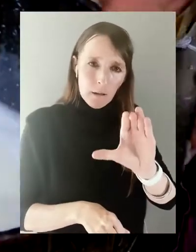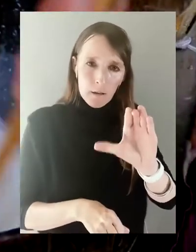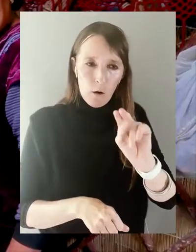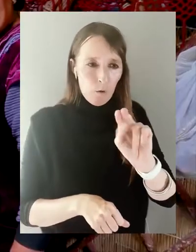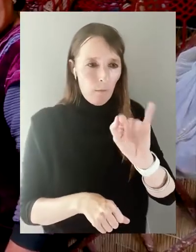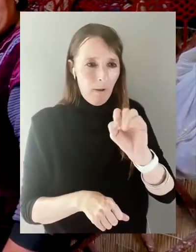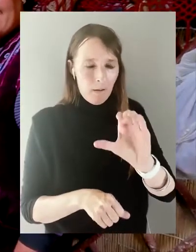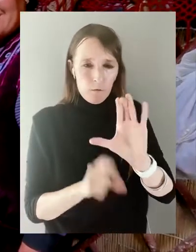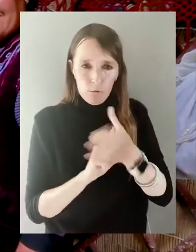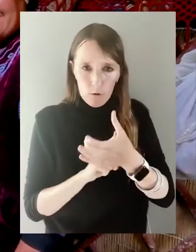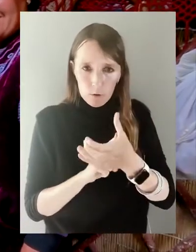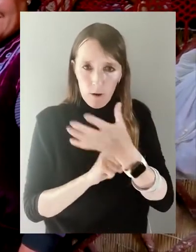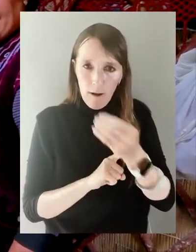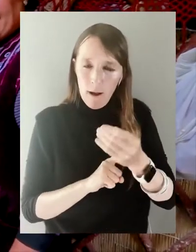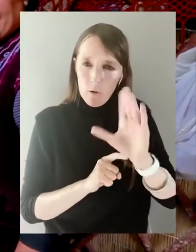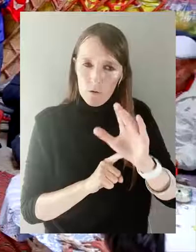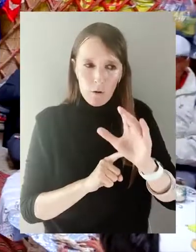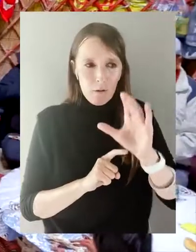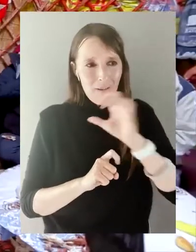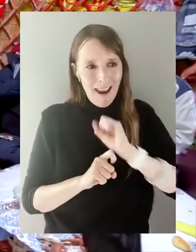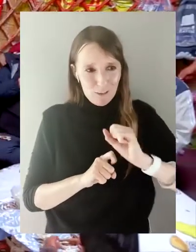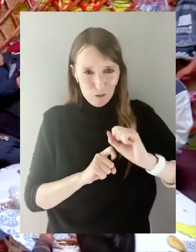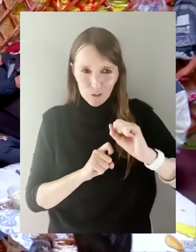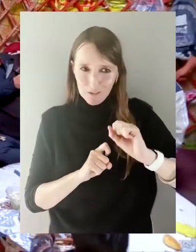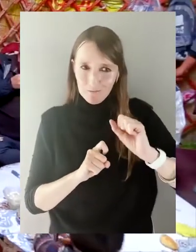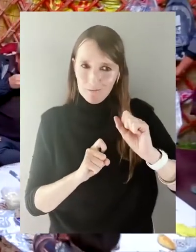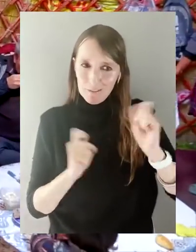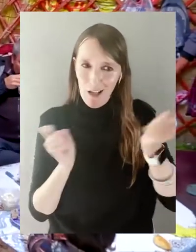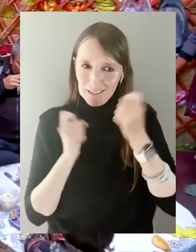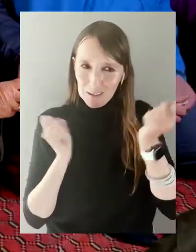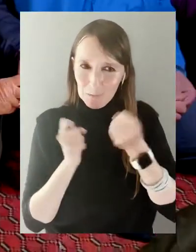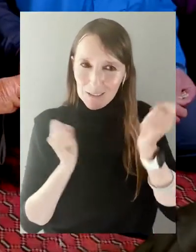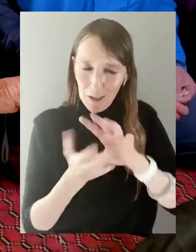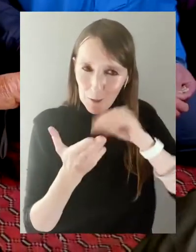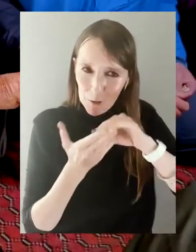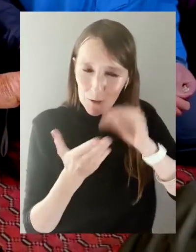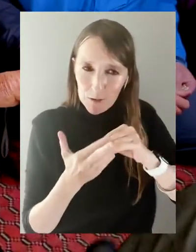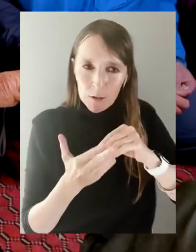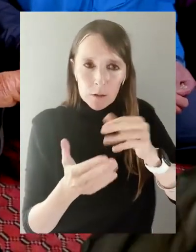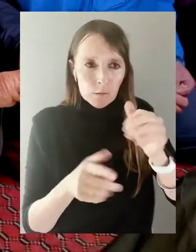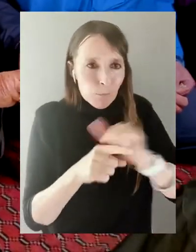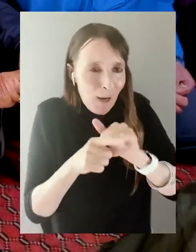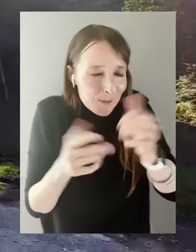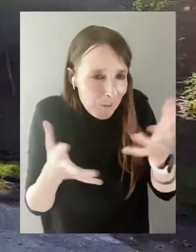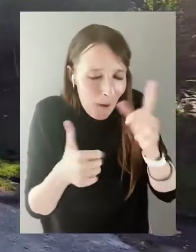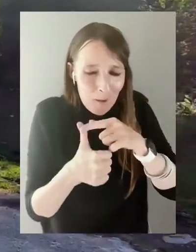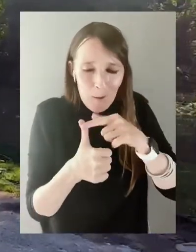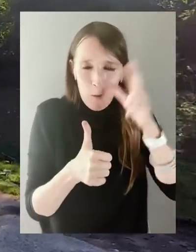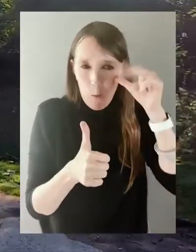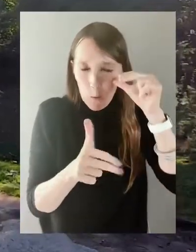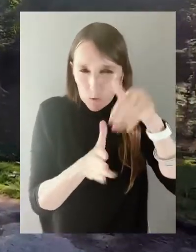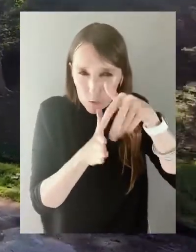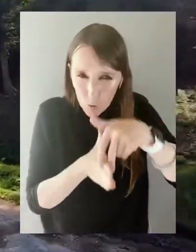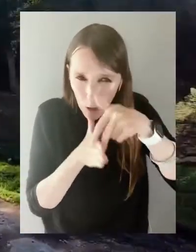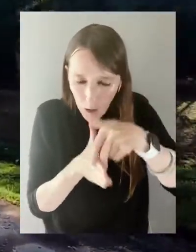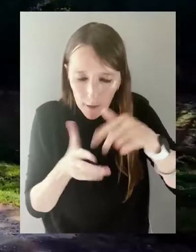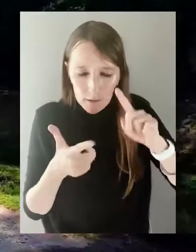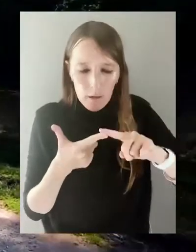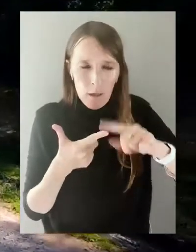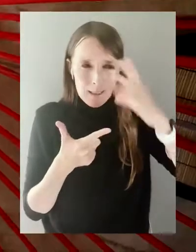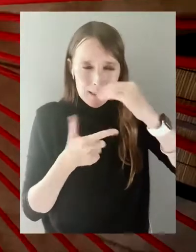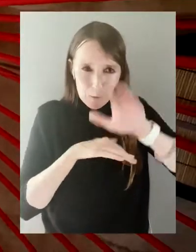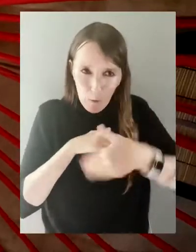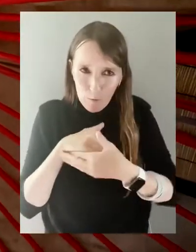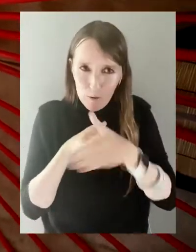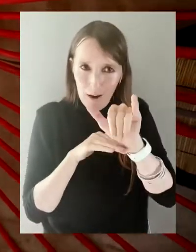allow you to experience authentic nomadic culture and learn a lot about the ancient customs. You can enjoy horse riding,